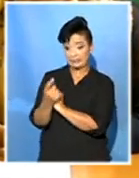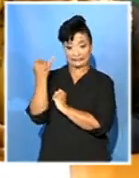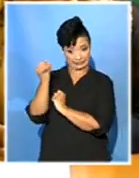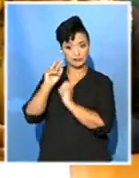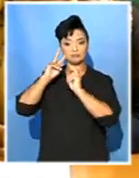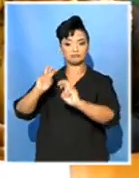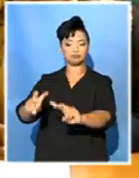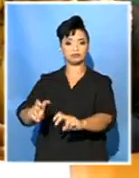SABC News, Cape Town.